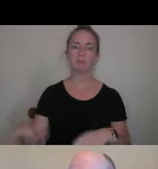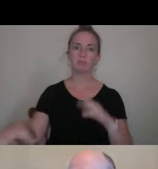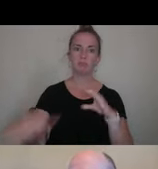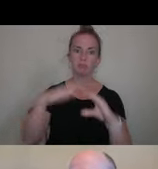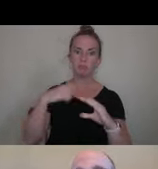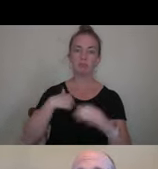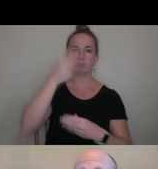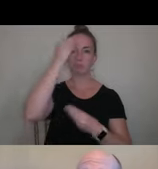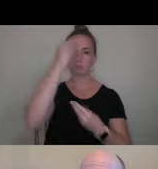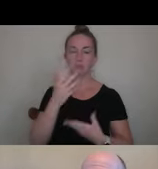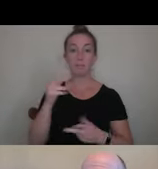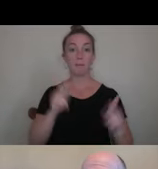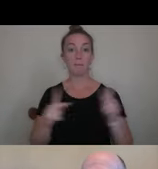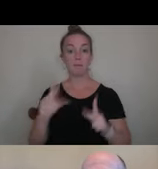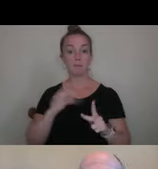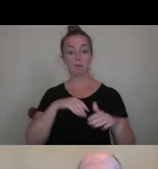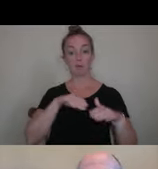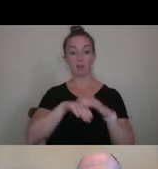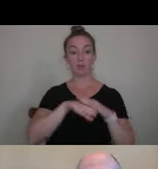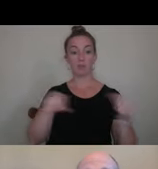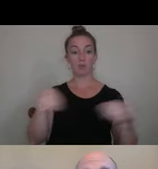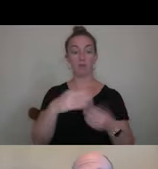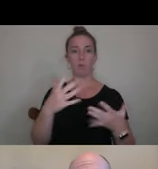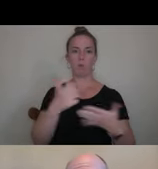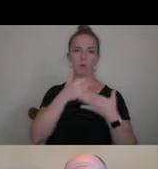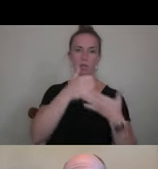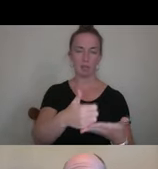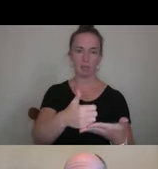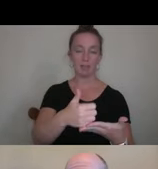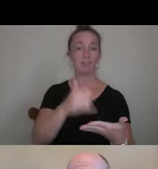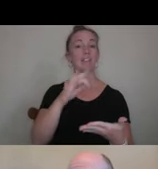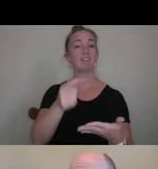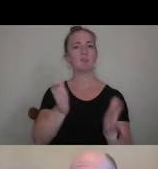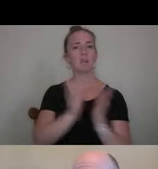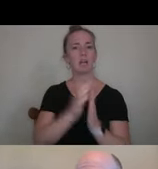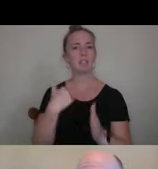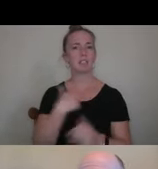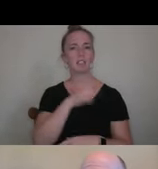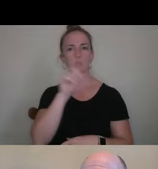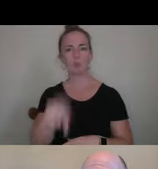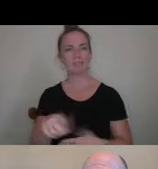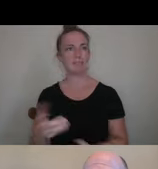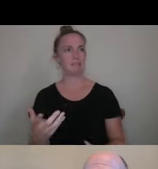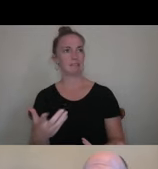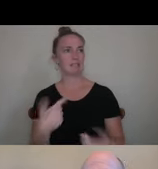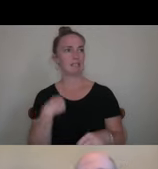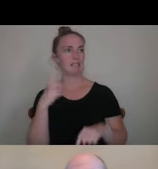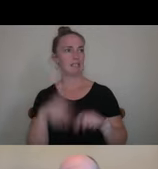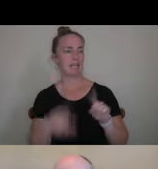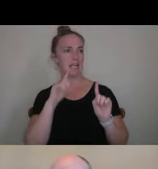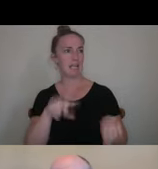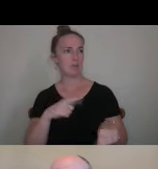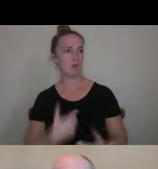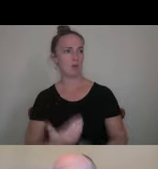the folks in the, in, in the admission office at center want to be helpful. If you ask us questions that we can't answer and we get in over our head,